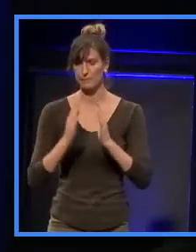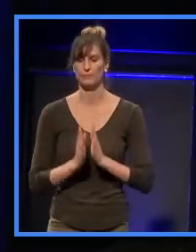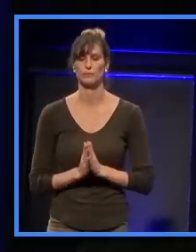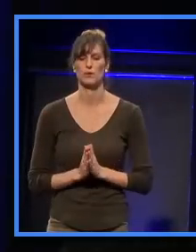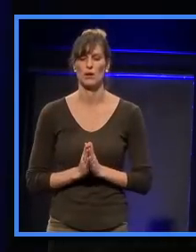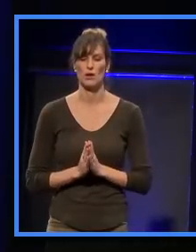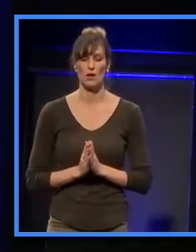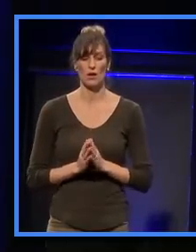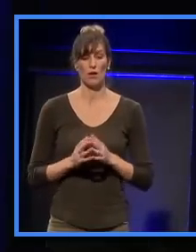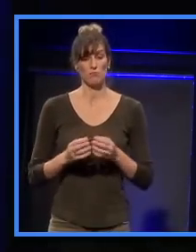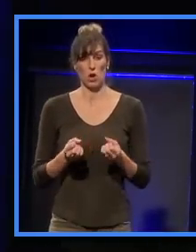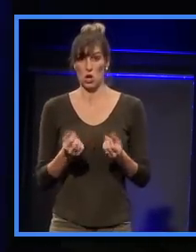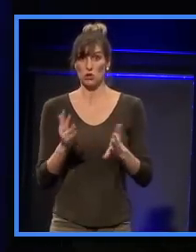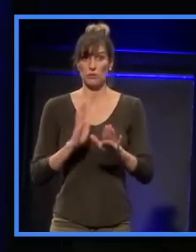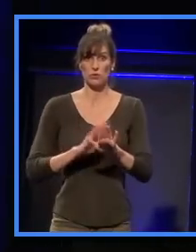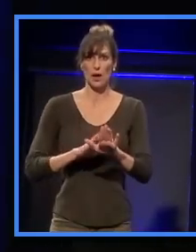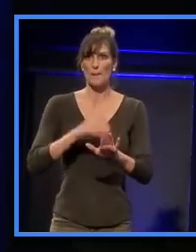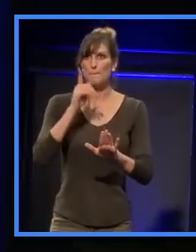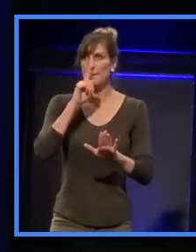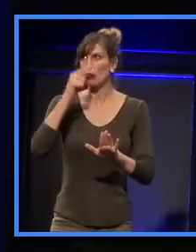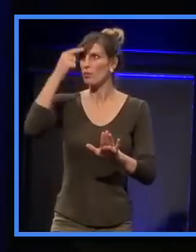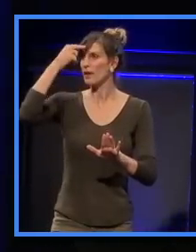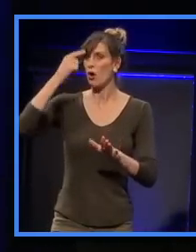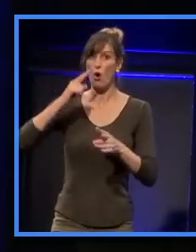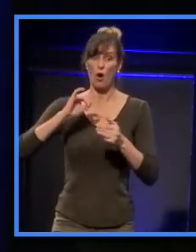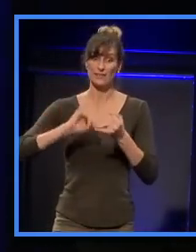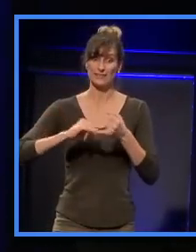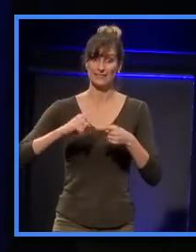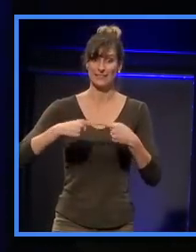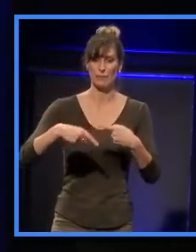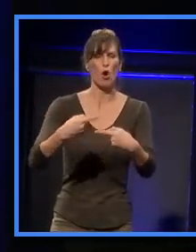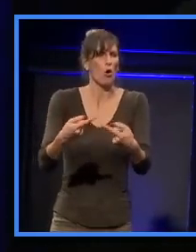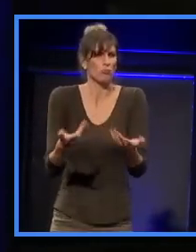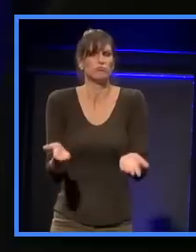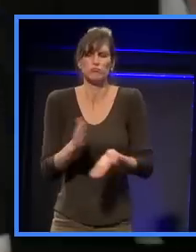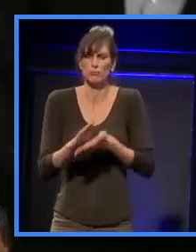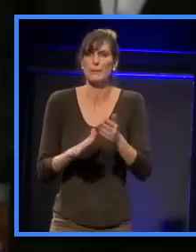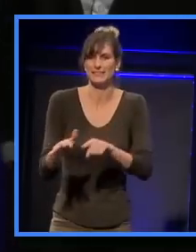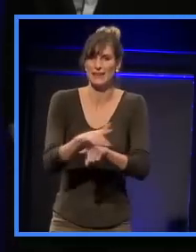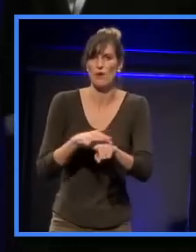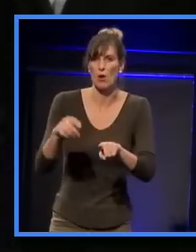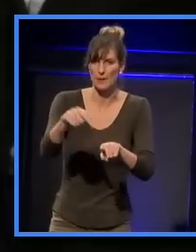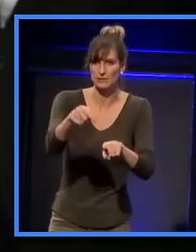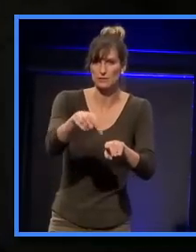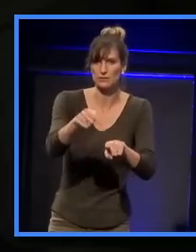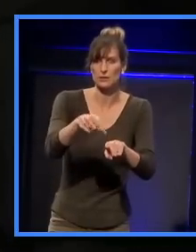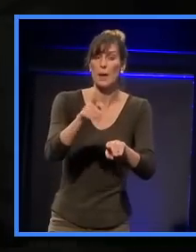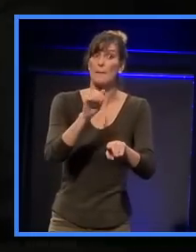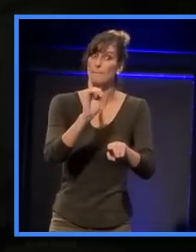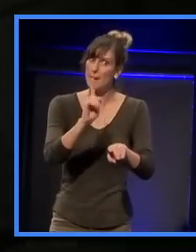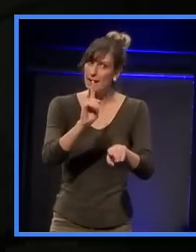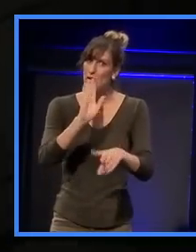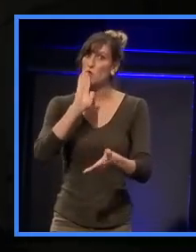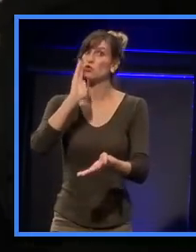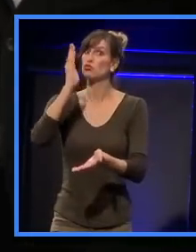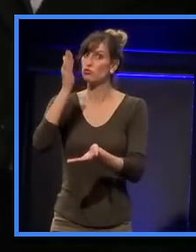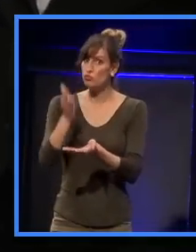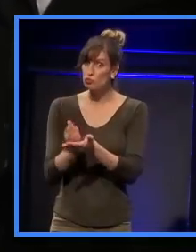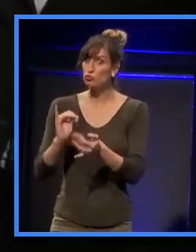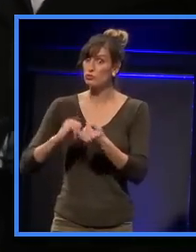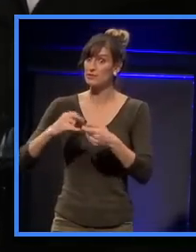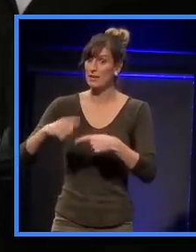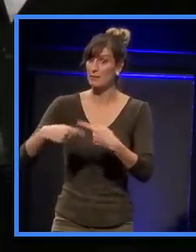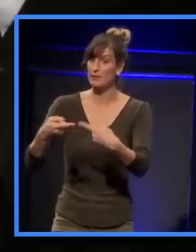often think of sustainability as purely an environmental thing, where, of course, true sustainability has, has social,